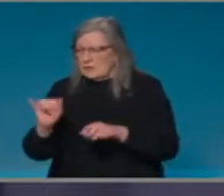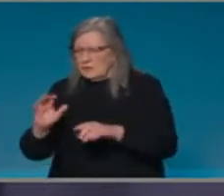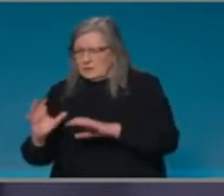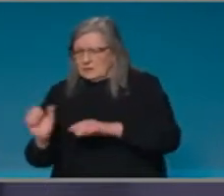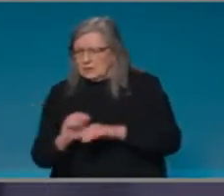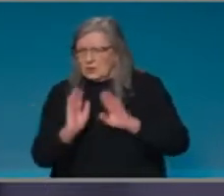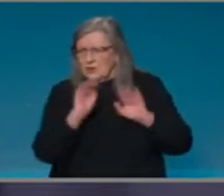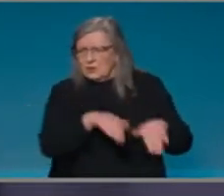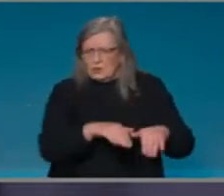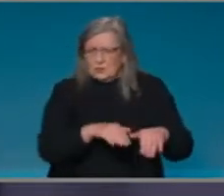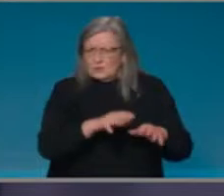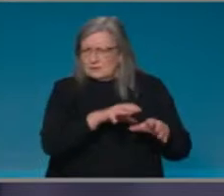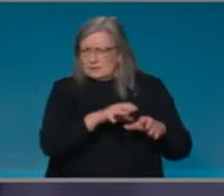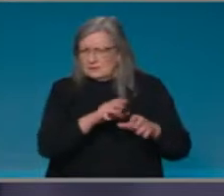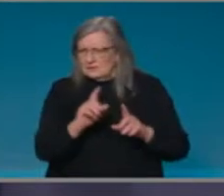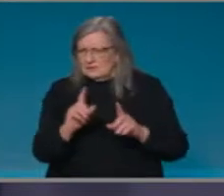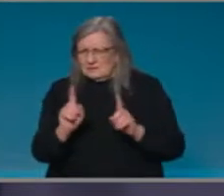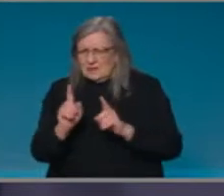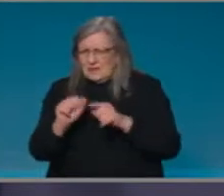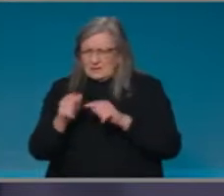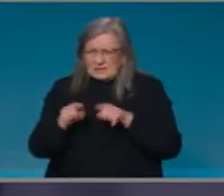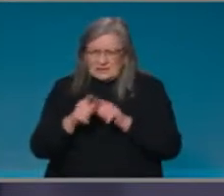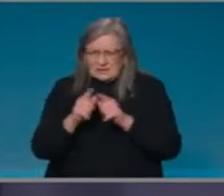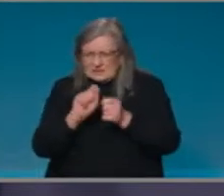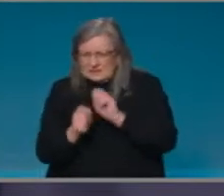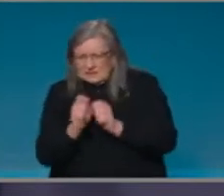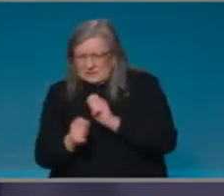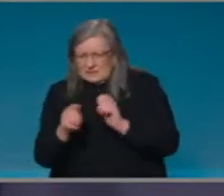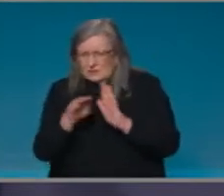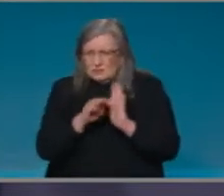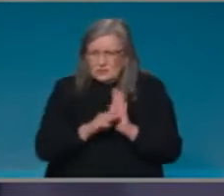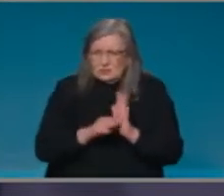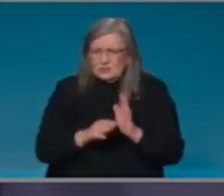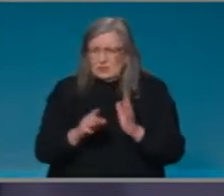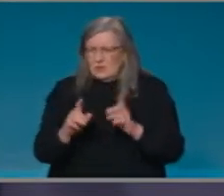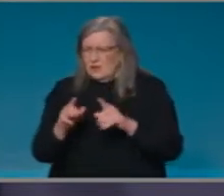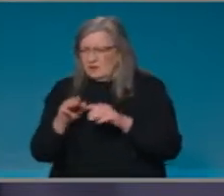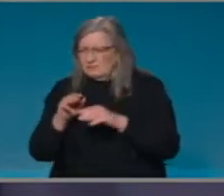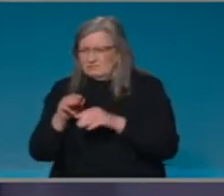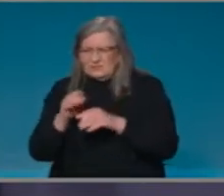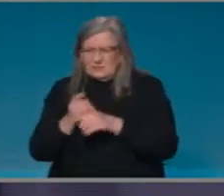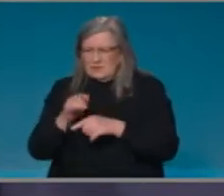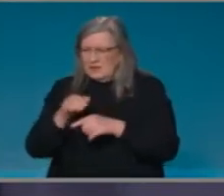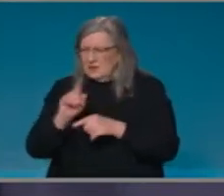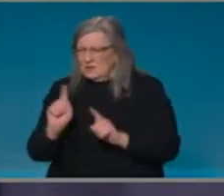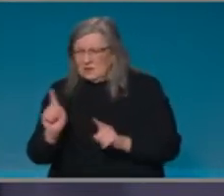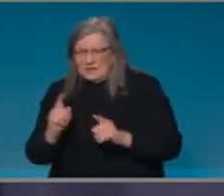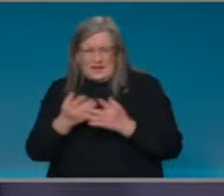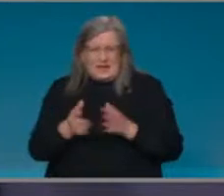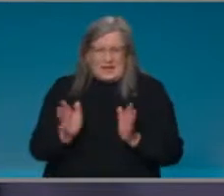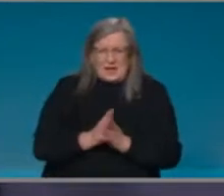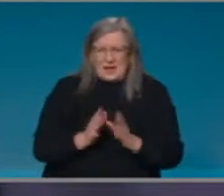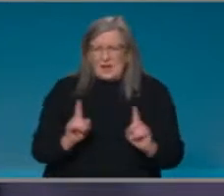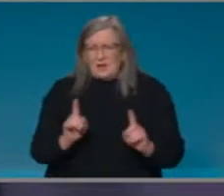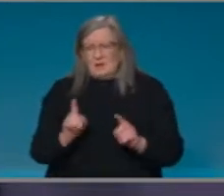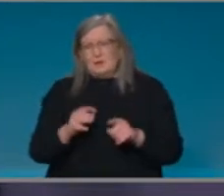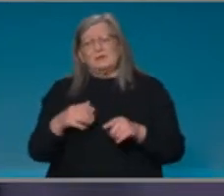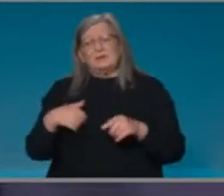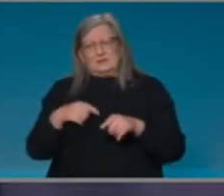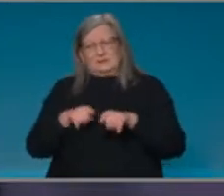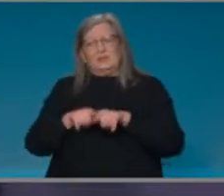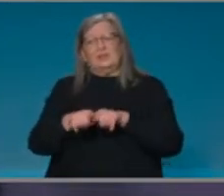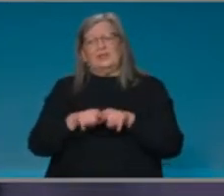So we're constantly adapting our frameworks and policies. And that includes learning particularly from our colleagues in Victoria